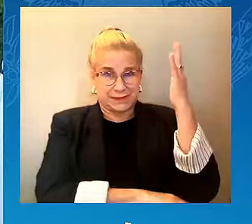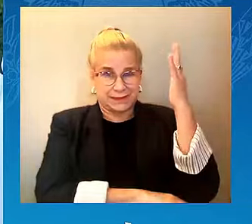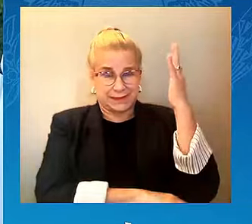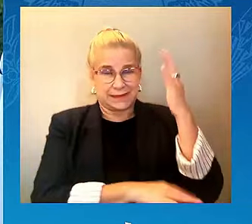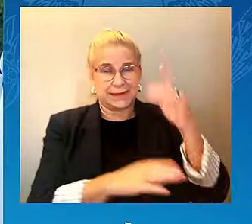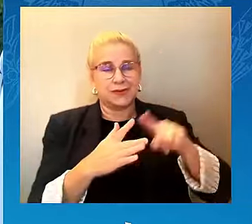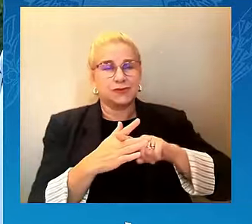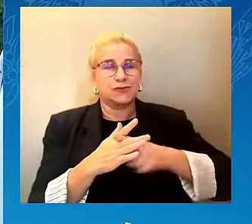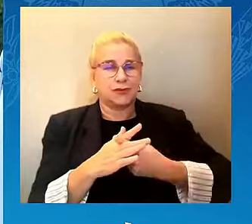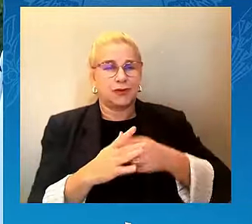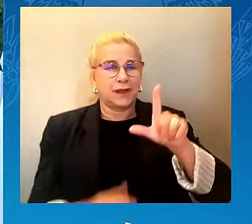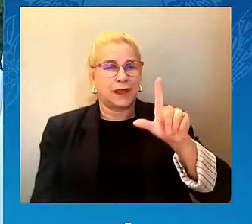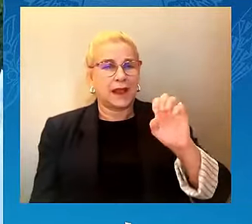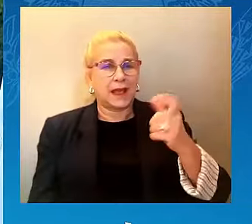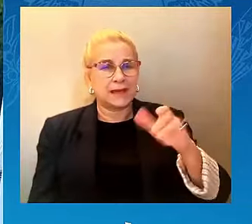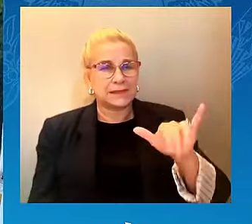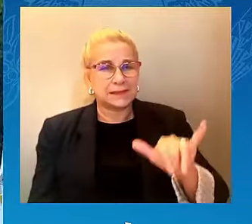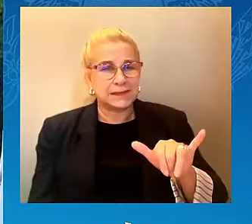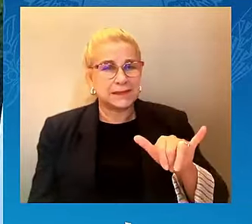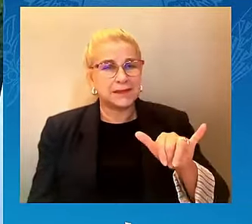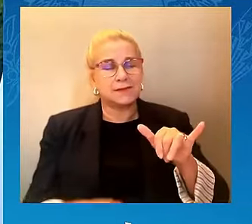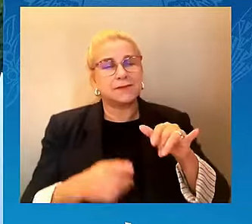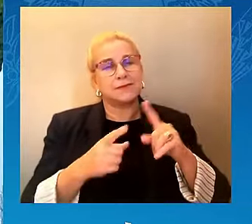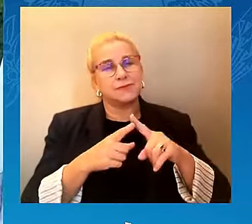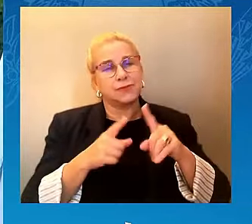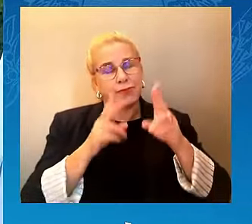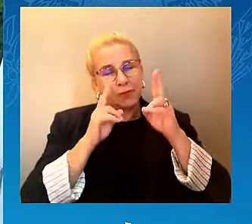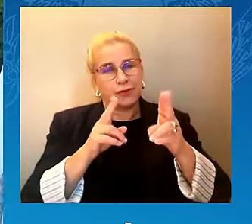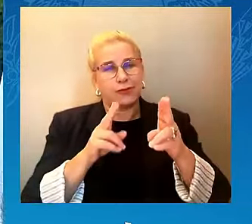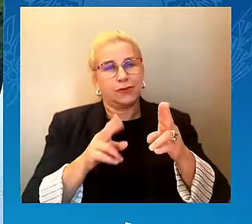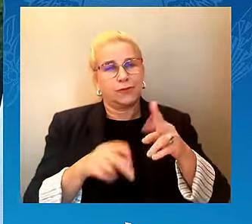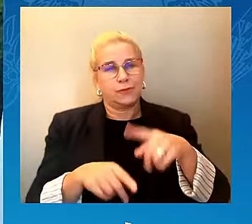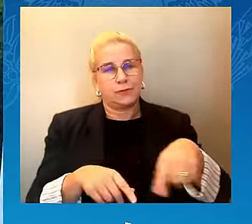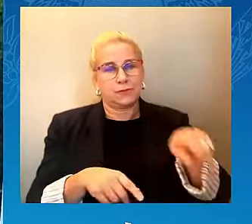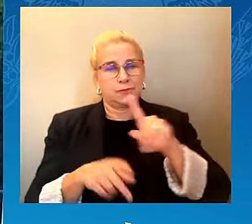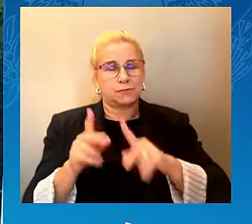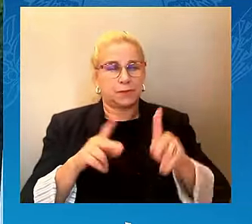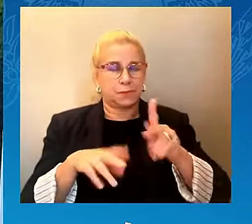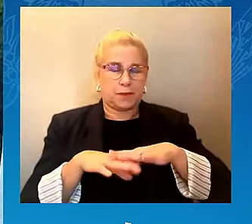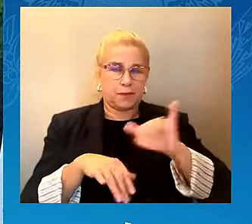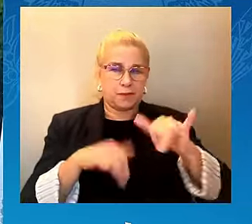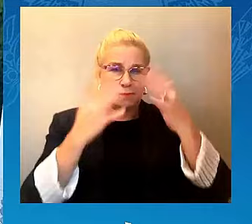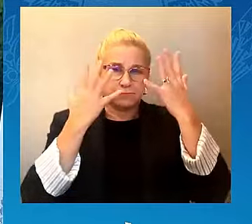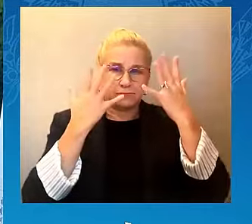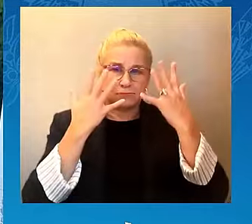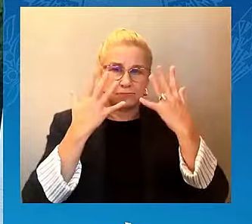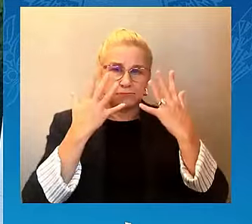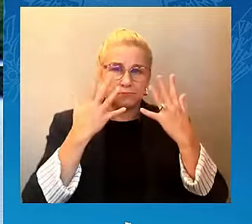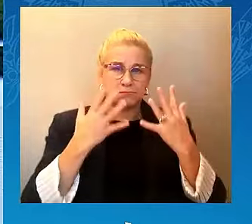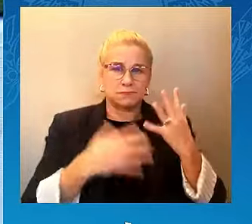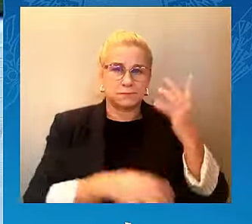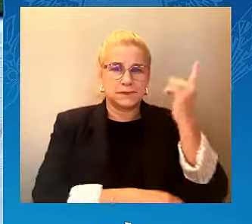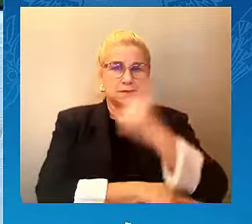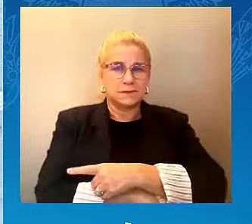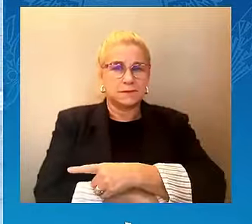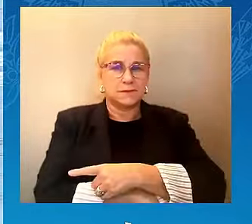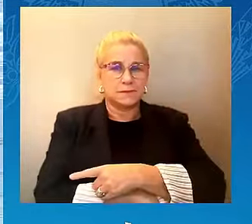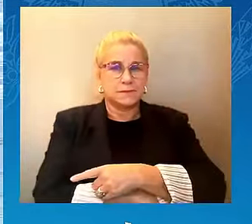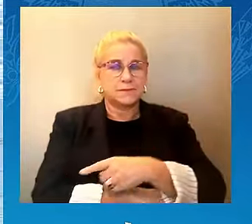first tree we've planted since we moved in here and it'll be the first fruit tree ever planted by a second family at the residence.